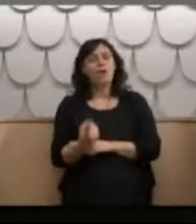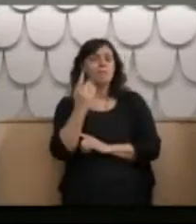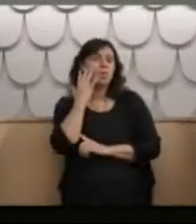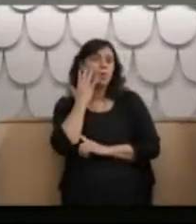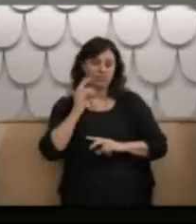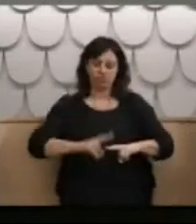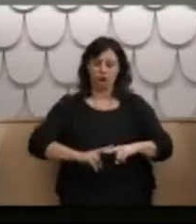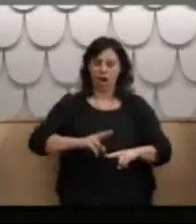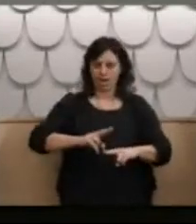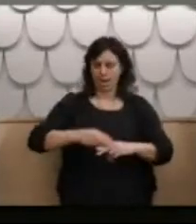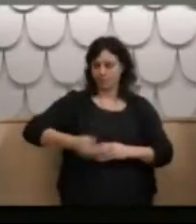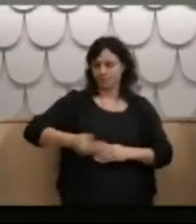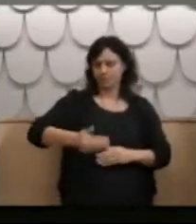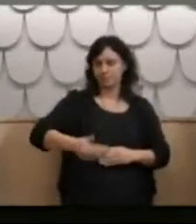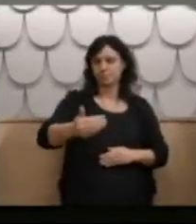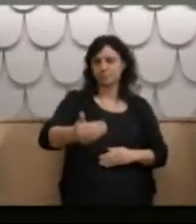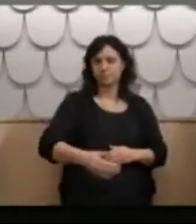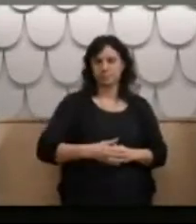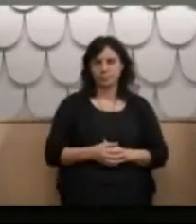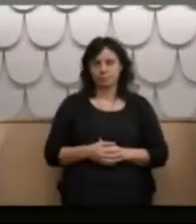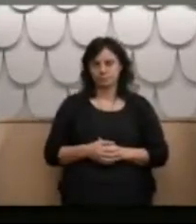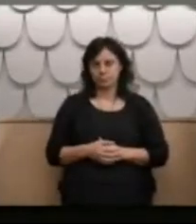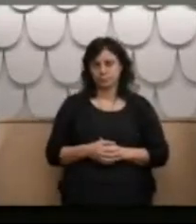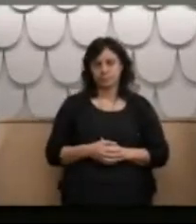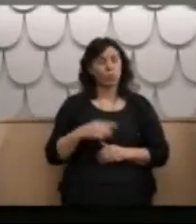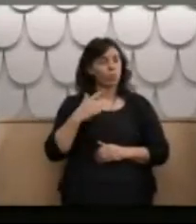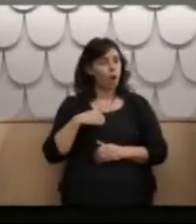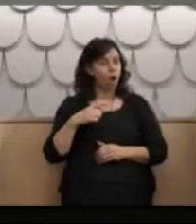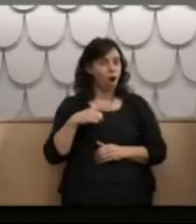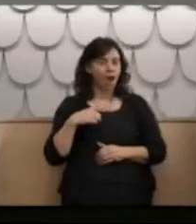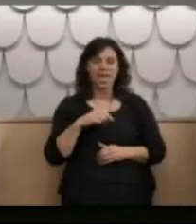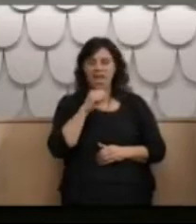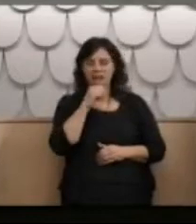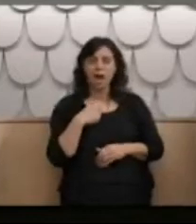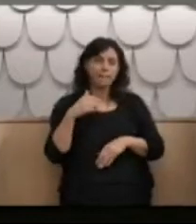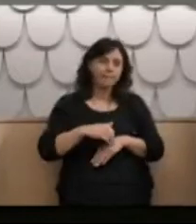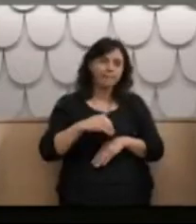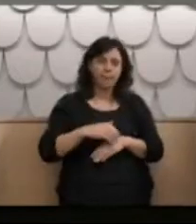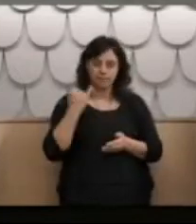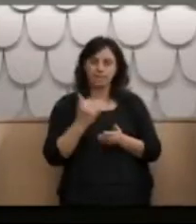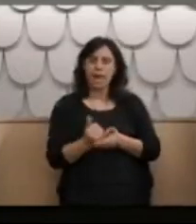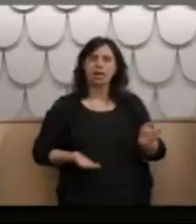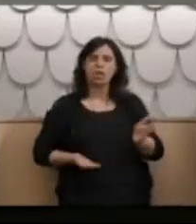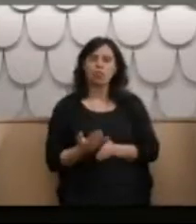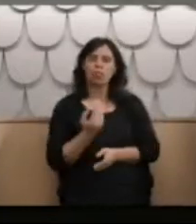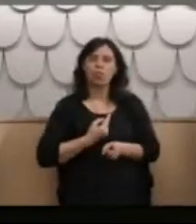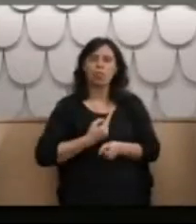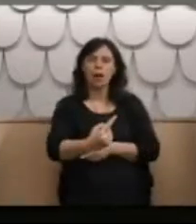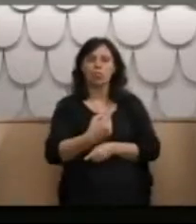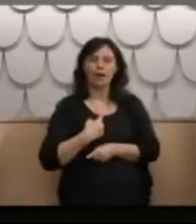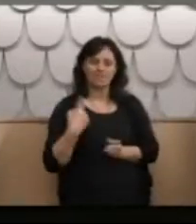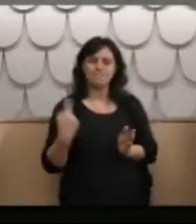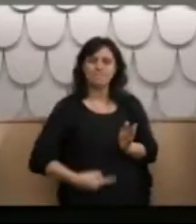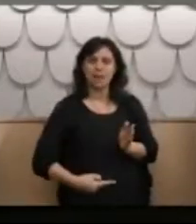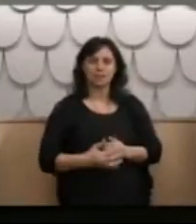I believe it was – I believe it was for punishment if I did something bad during the week. I would definitely get it.